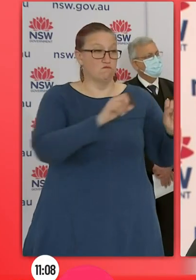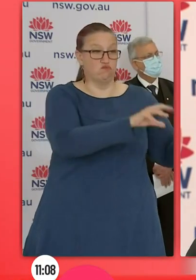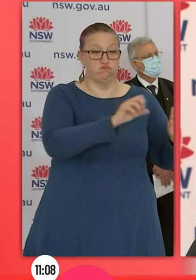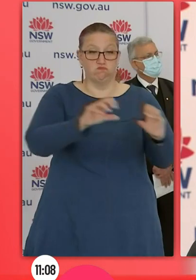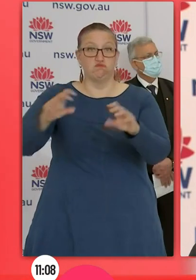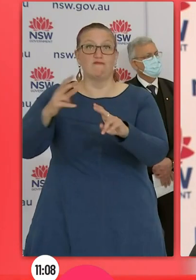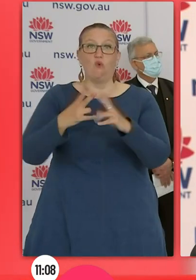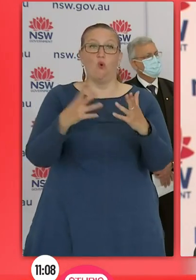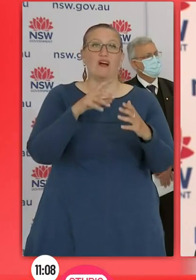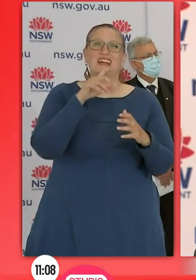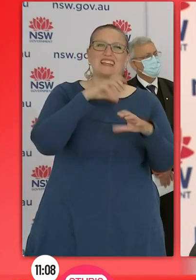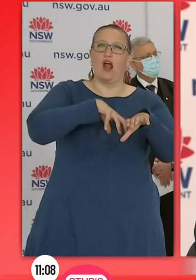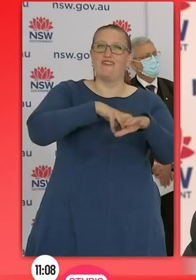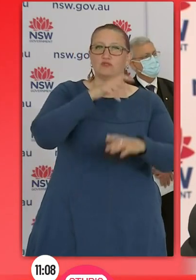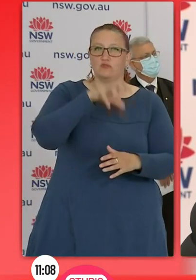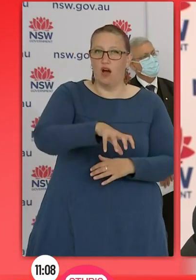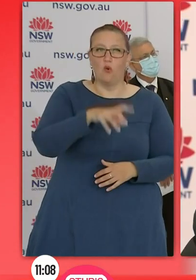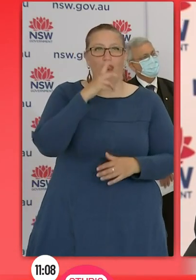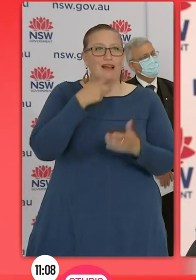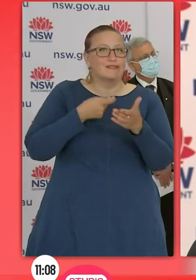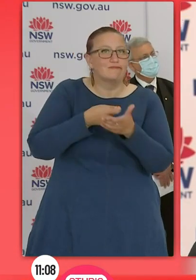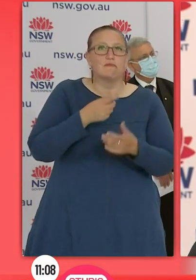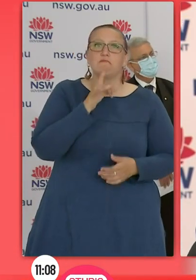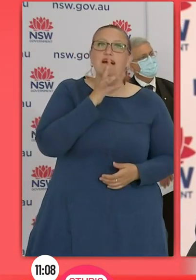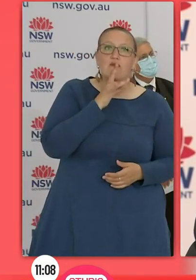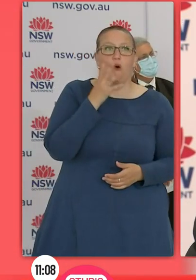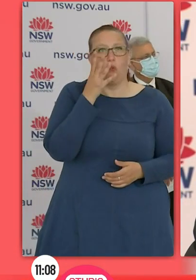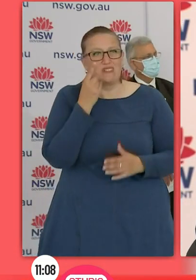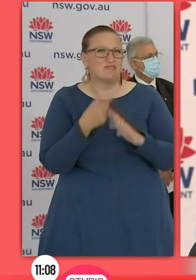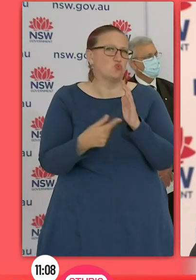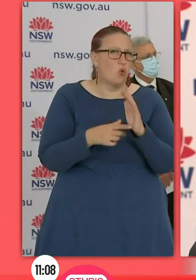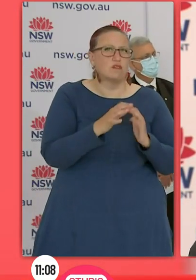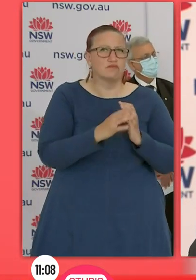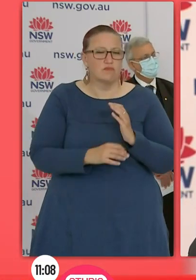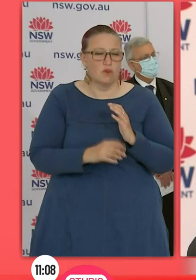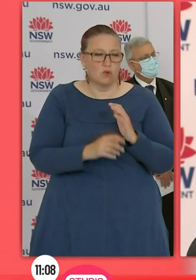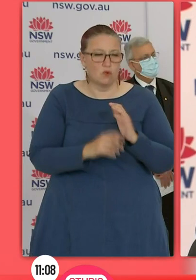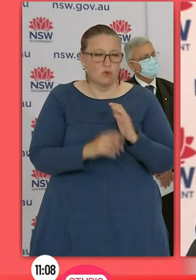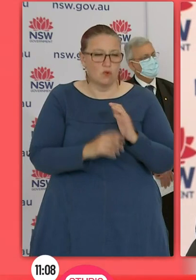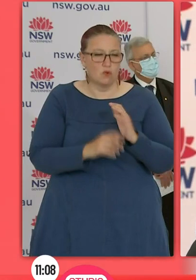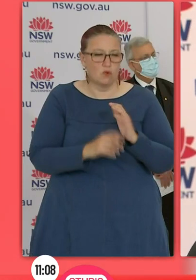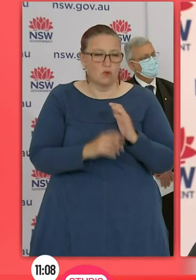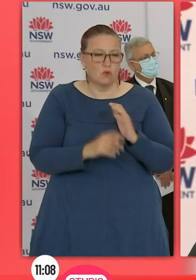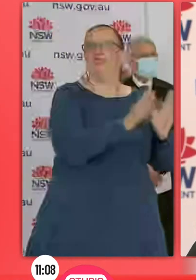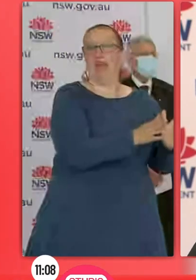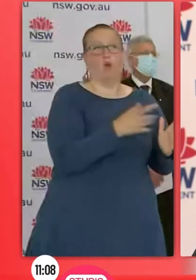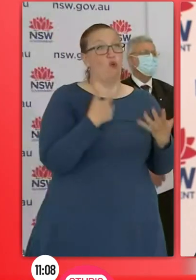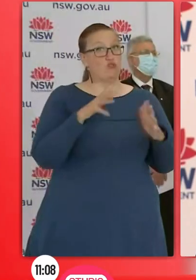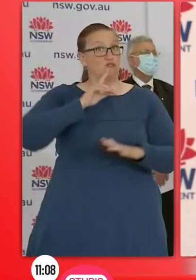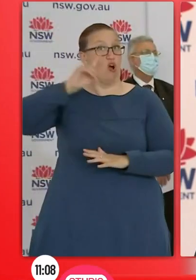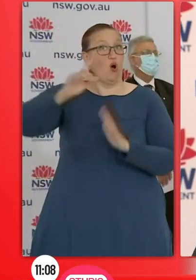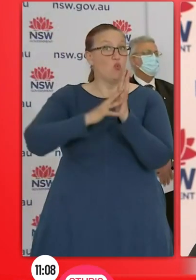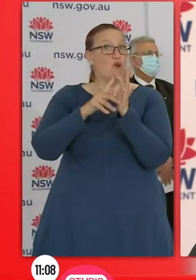campervan site. It'll have access to power and water and of course waste disposal and this is being already communicated with the community